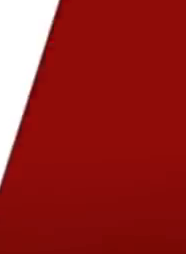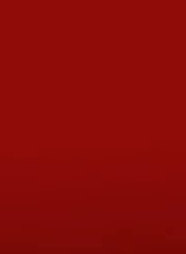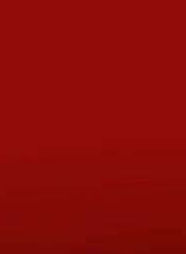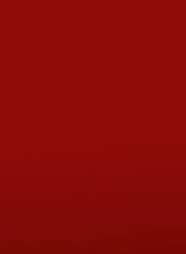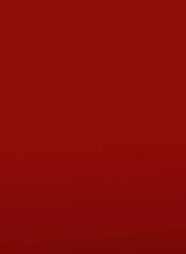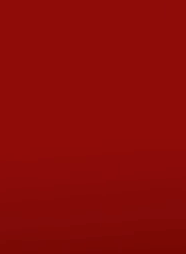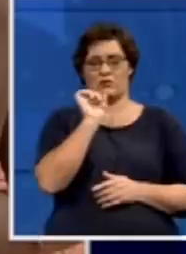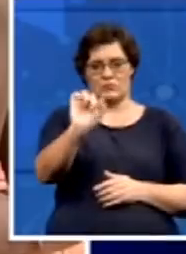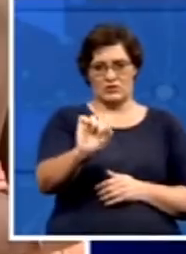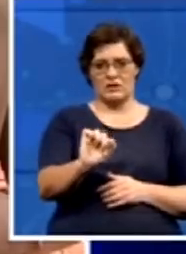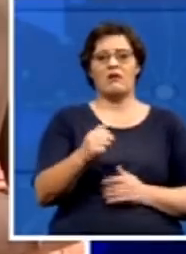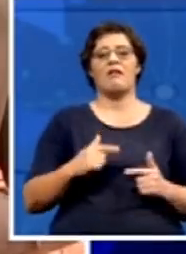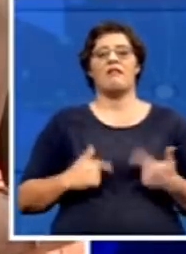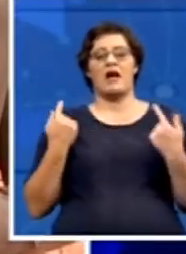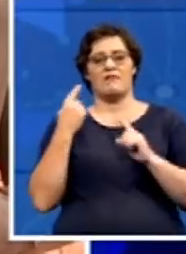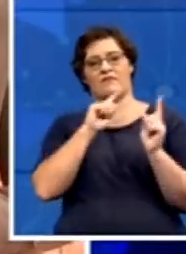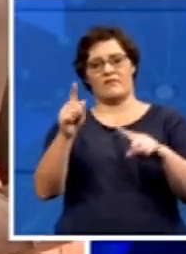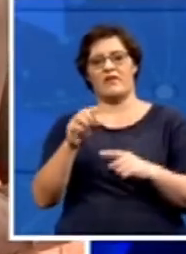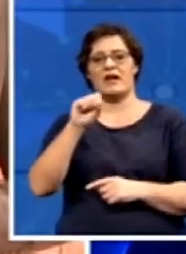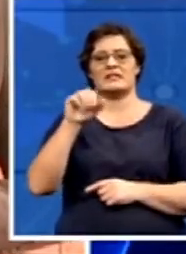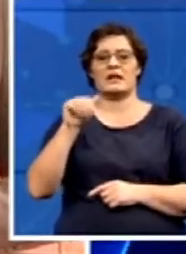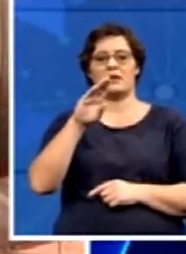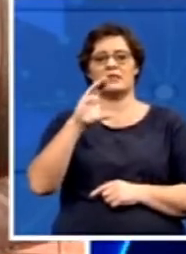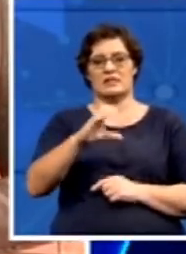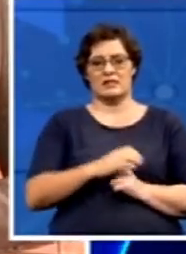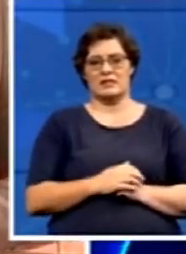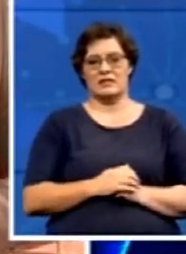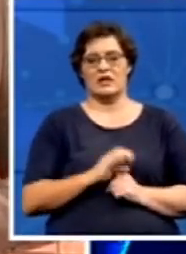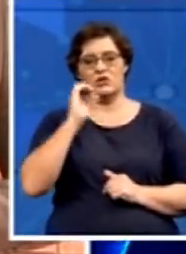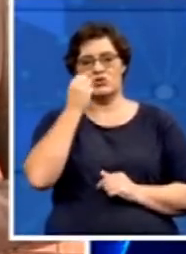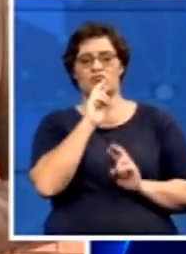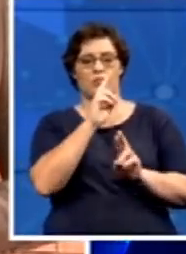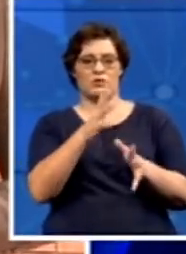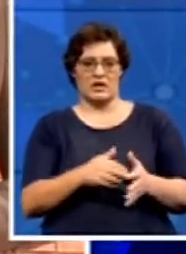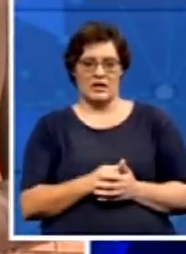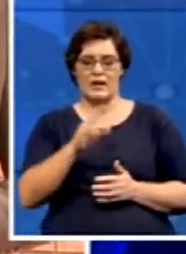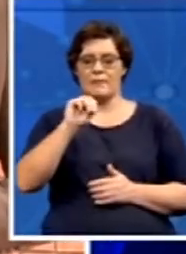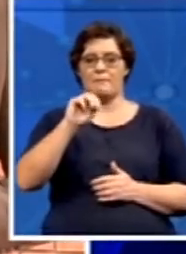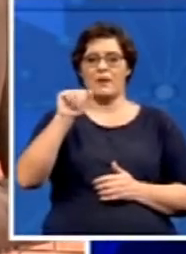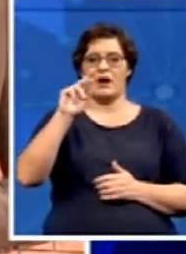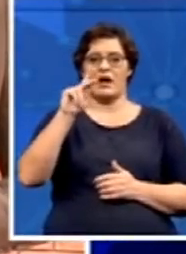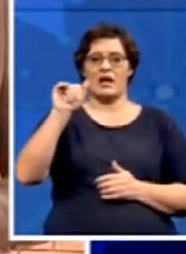to our SABC News reporter Simpiwe Makanya. Very good morning to you Simpiwe. What's happening there?